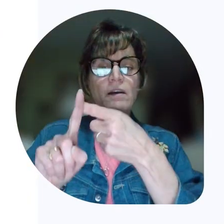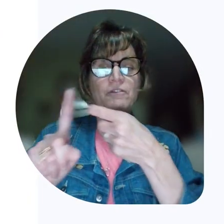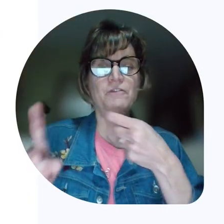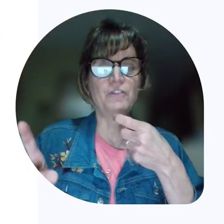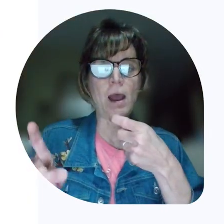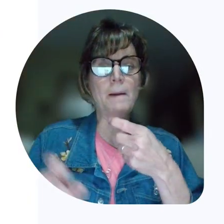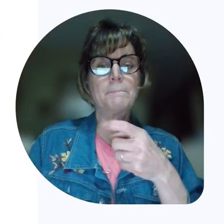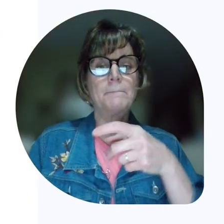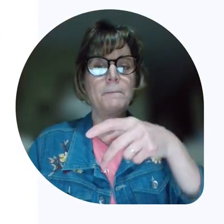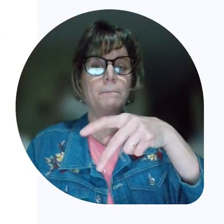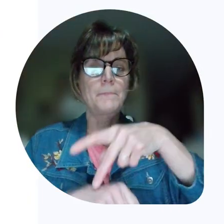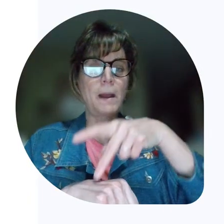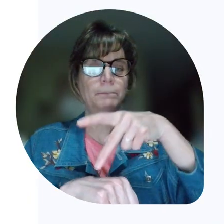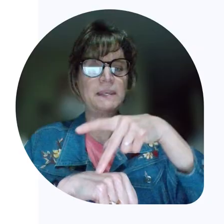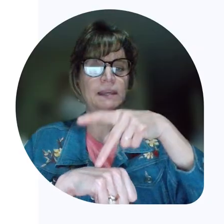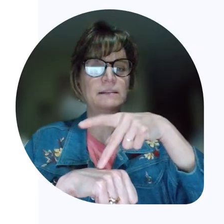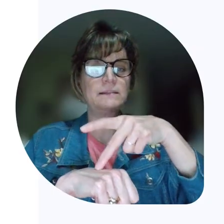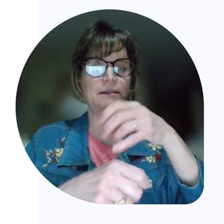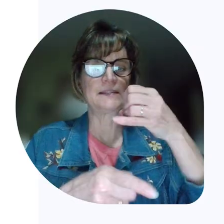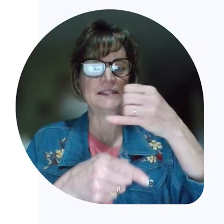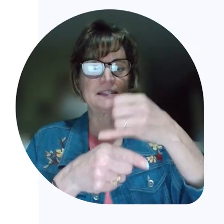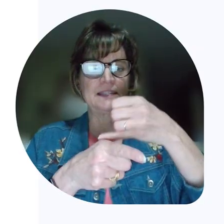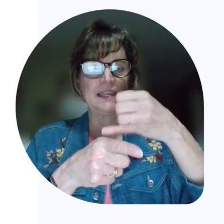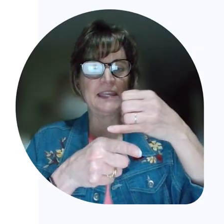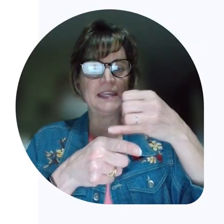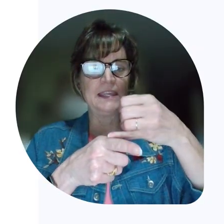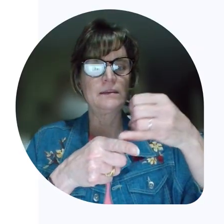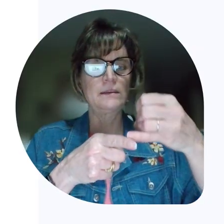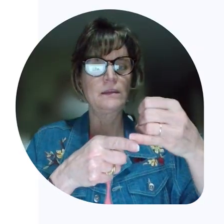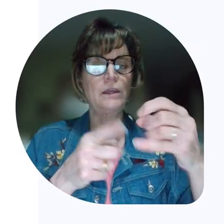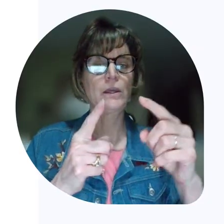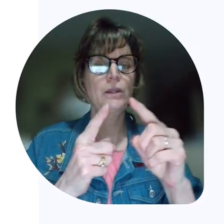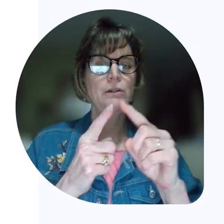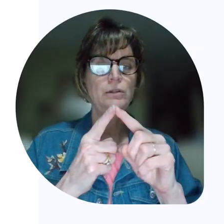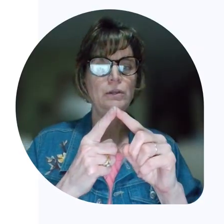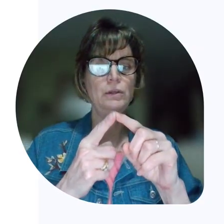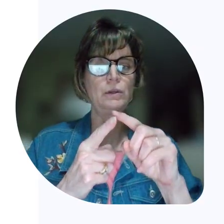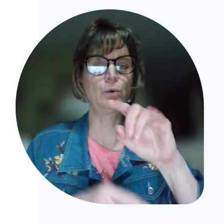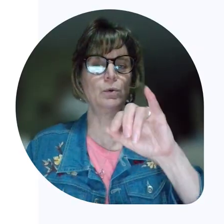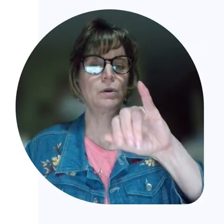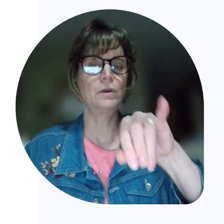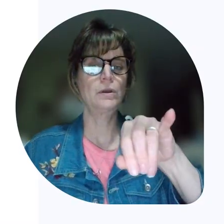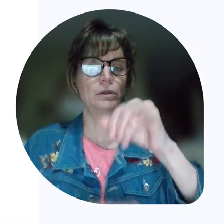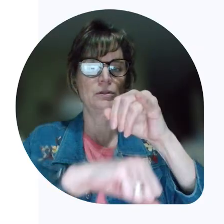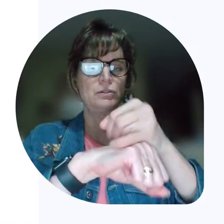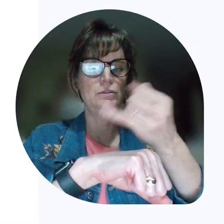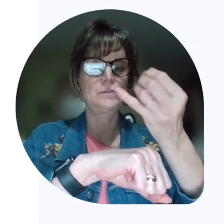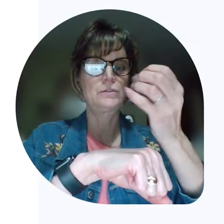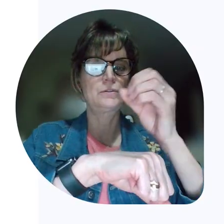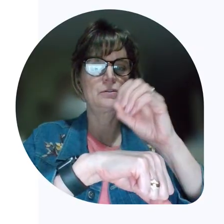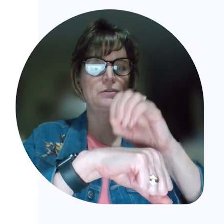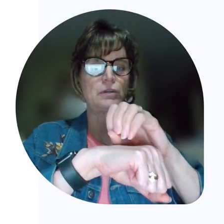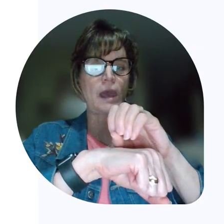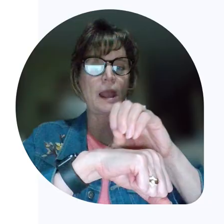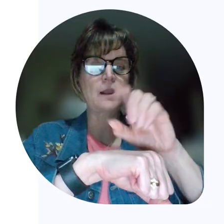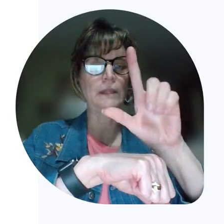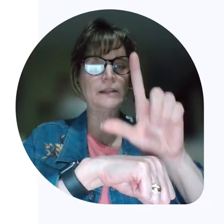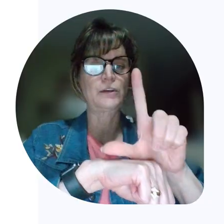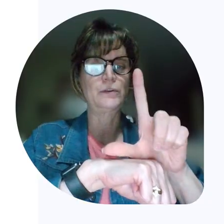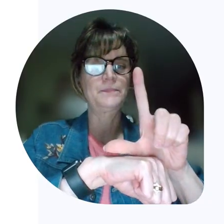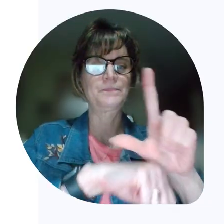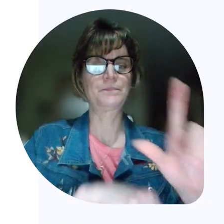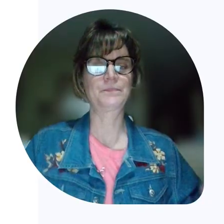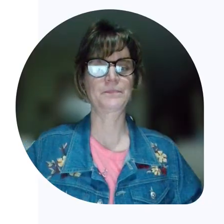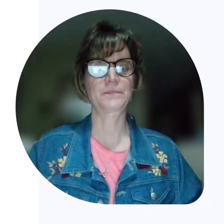From Pumpkin Seed to Jack O